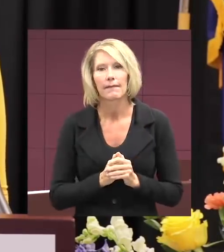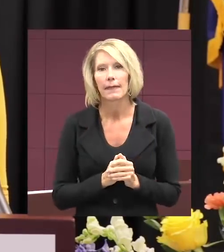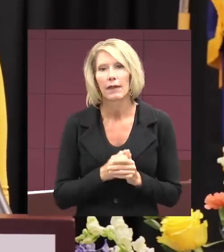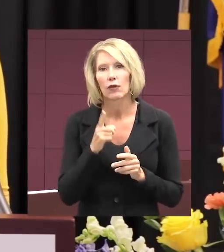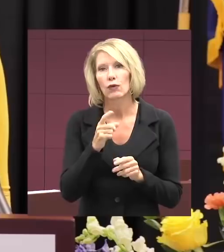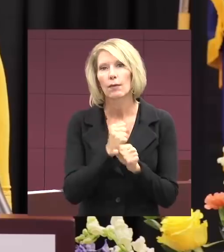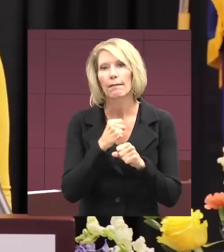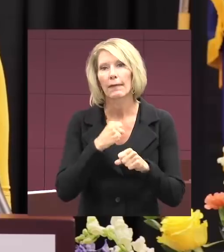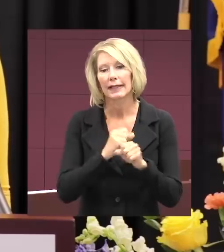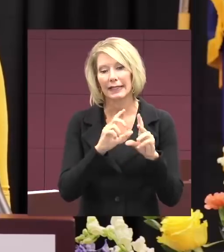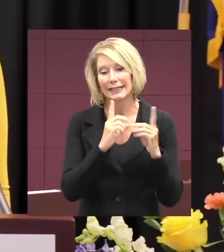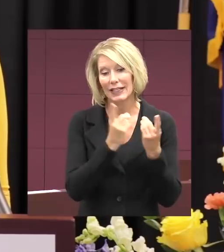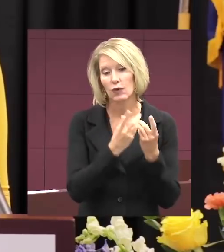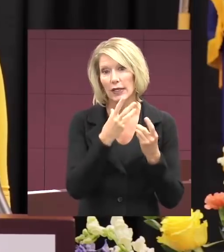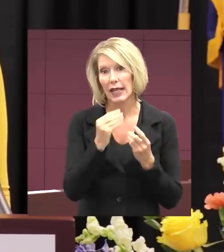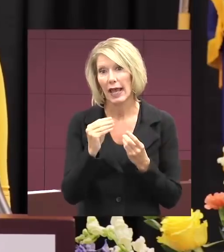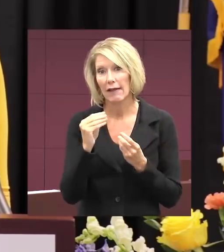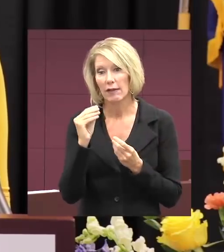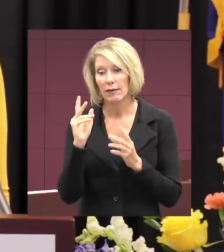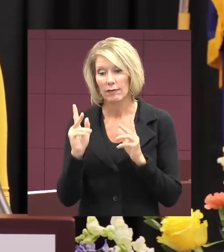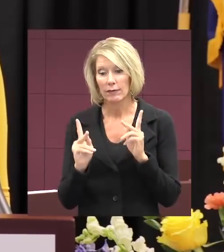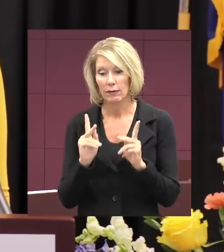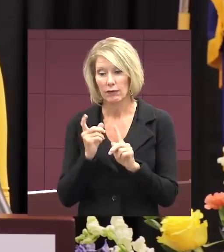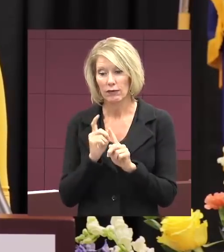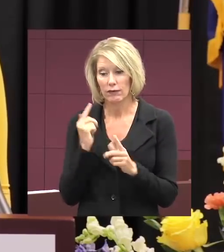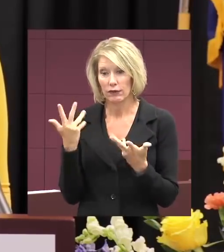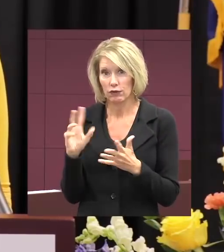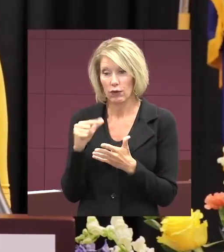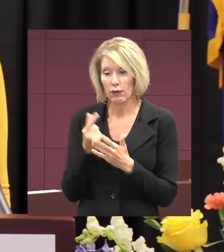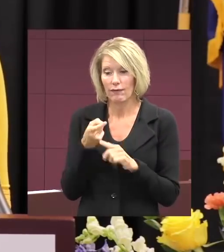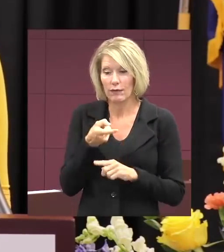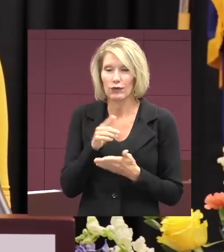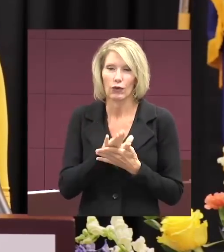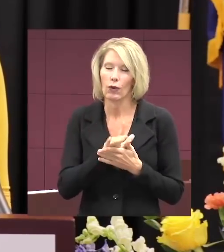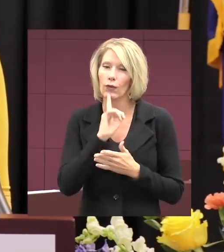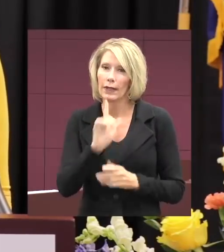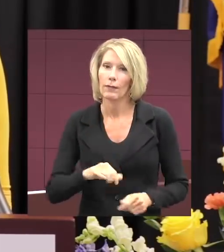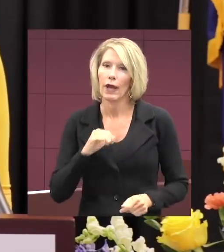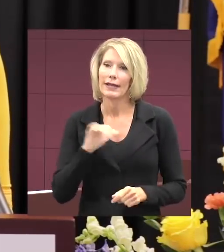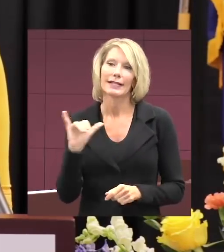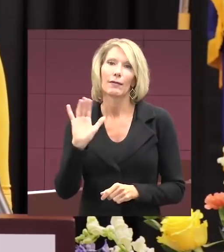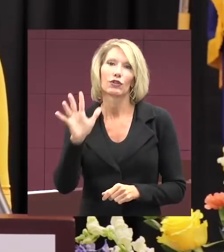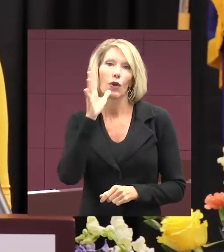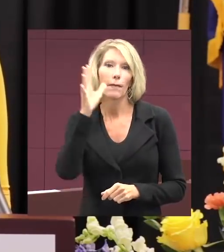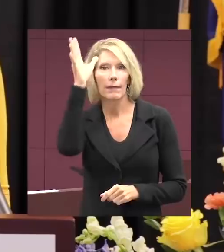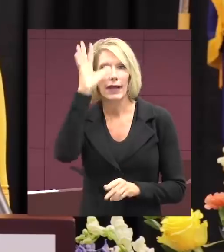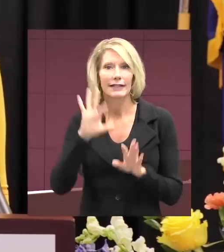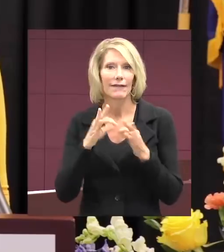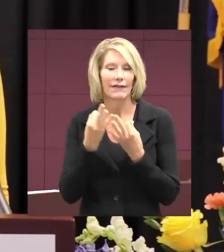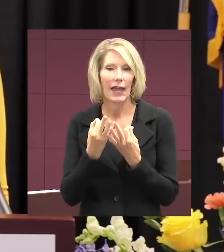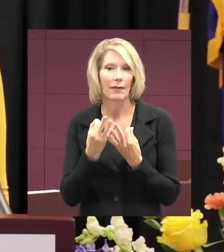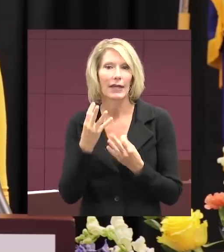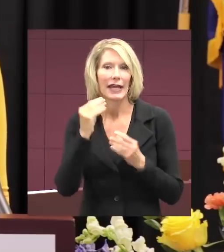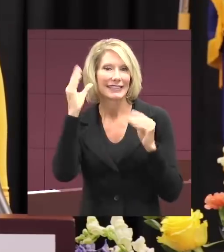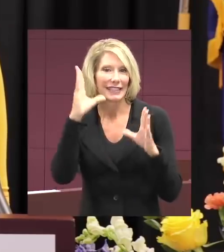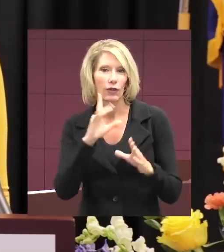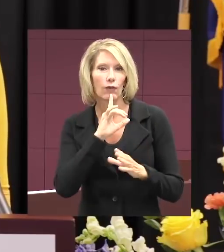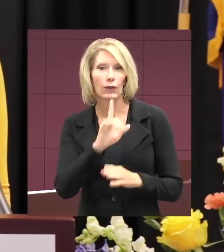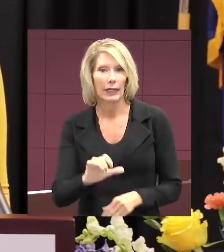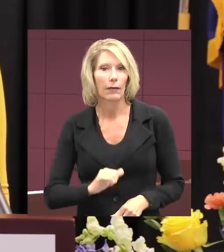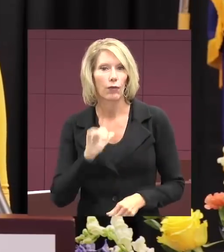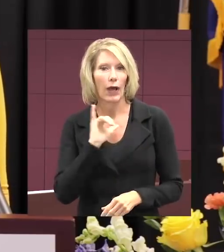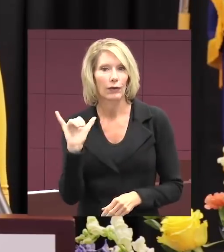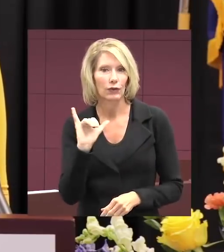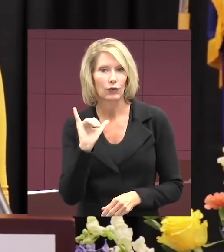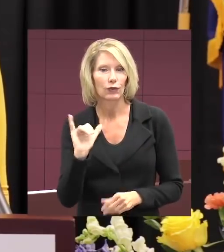the district and the alumni of this great school very proud, just as your parents, family members and teachers are very proud